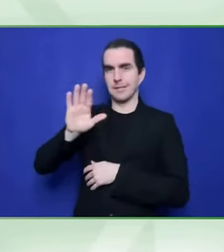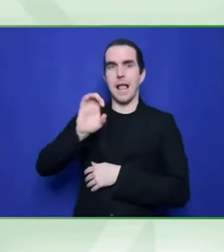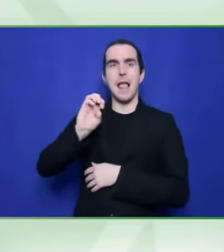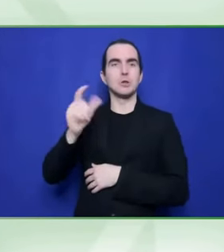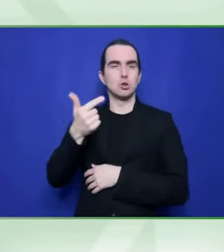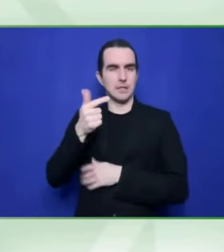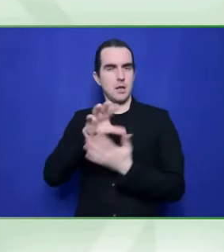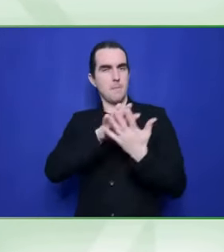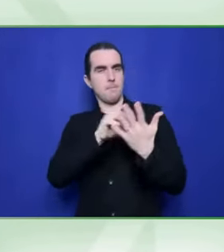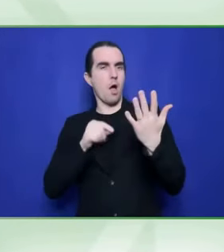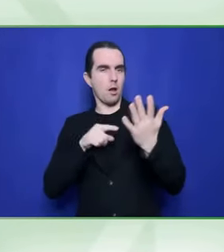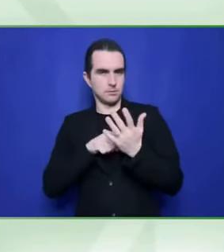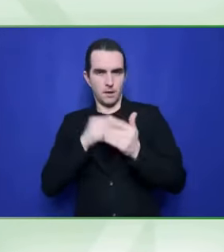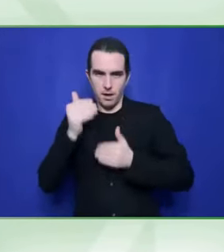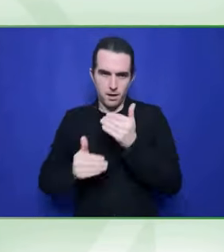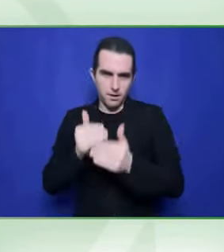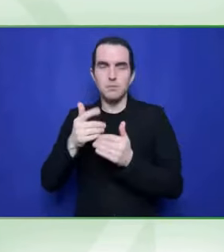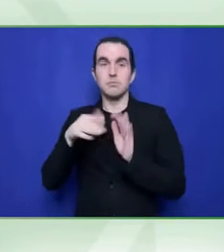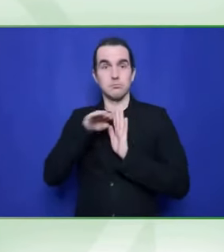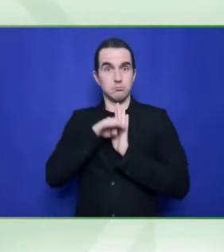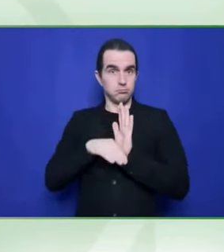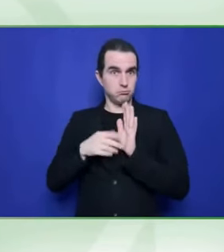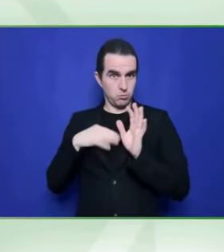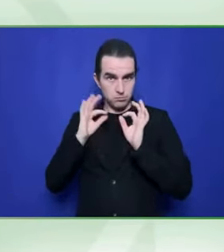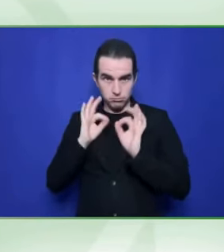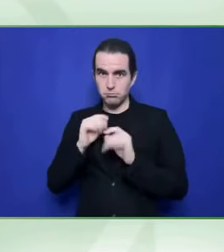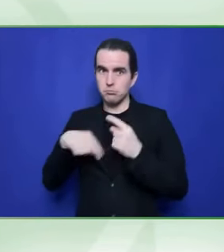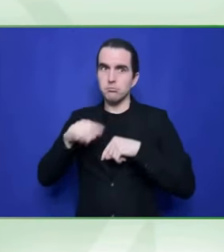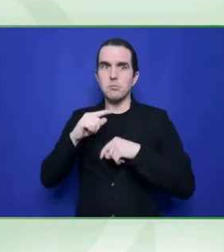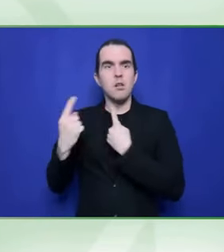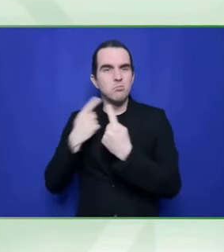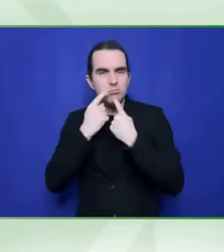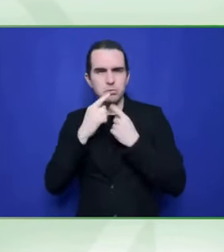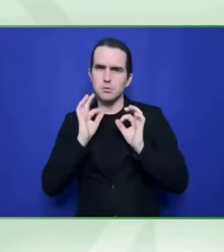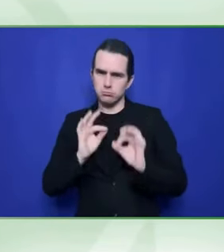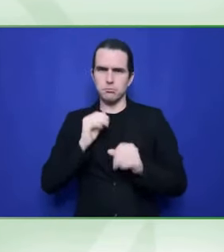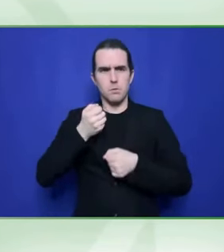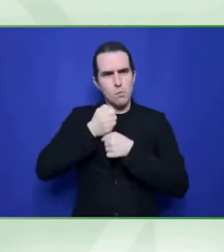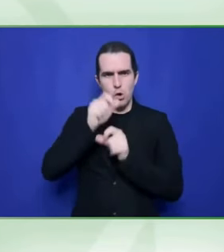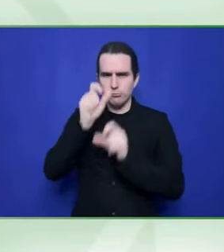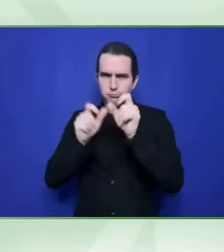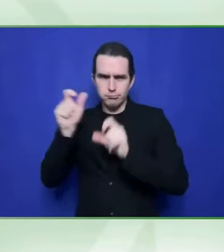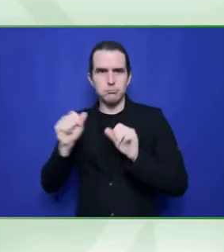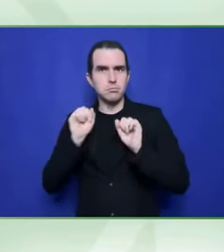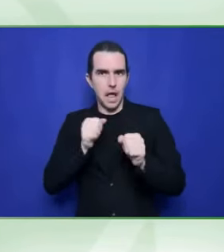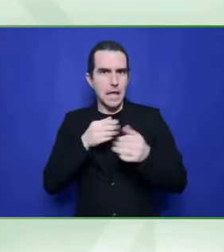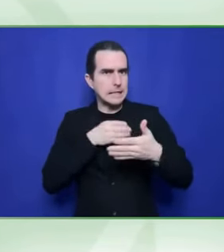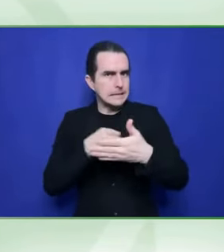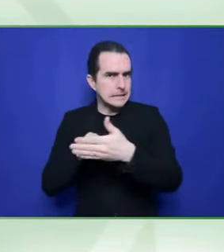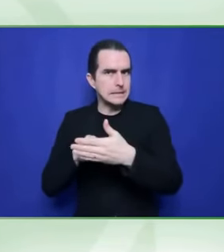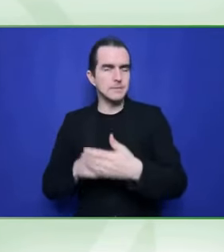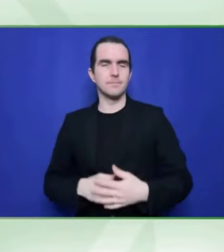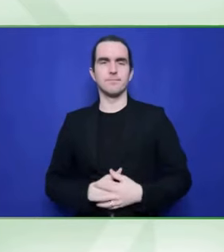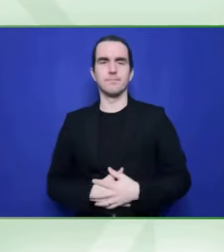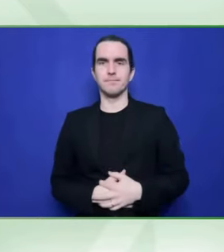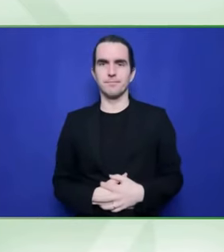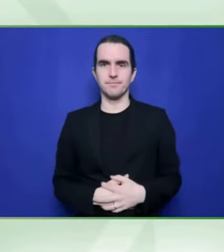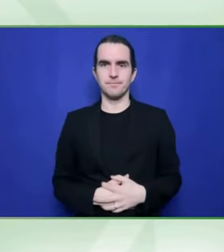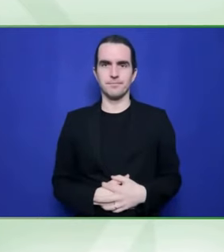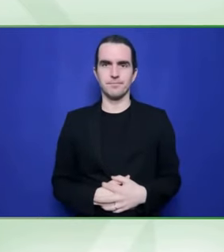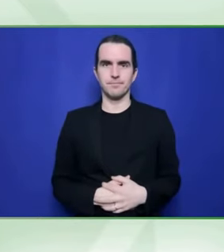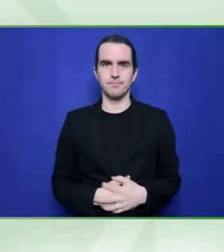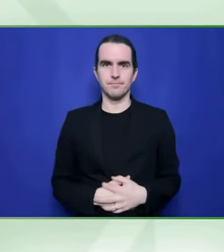creating cultures of trust to where it's not based on your legislation? But just to say that is a